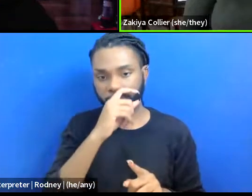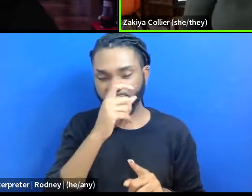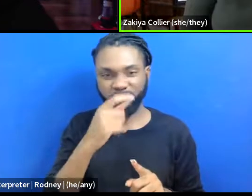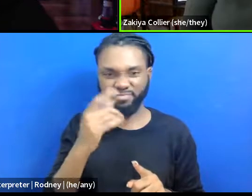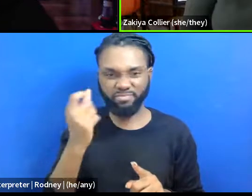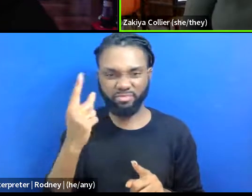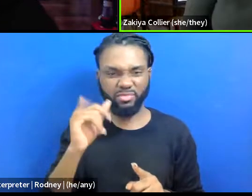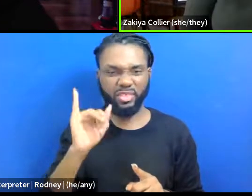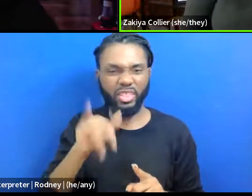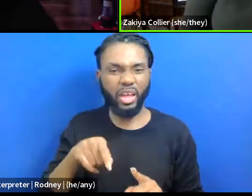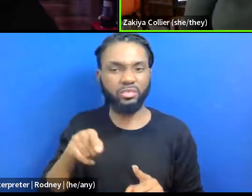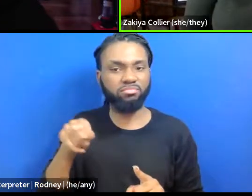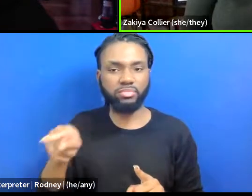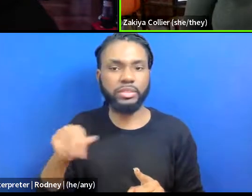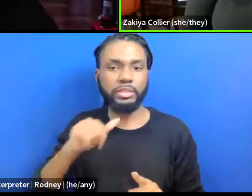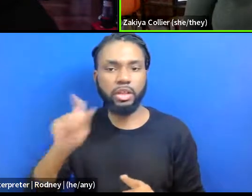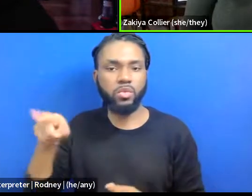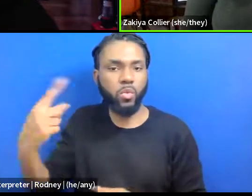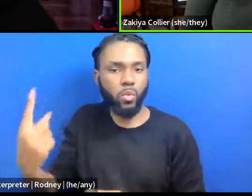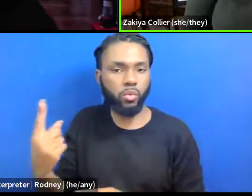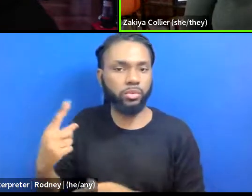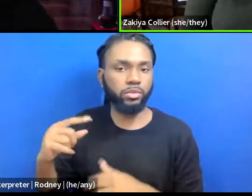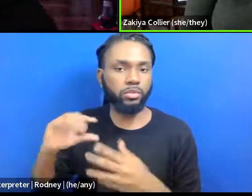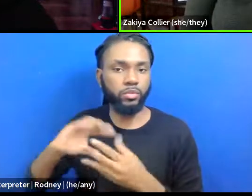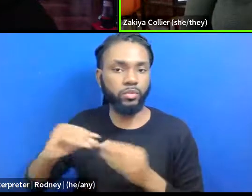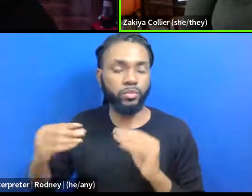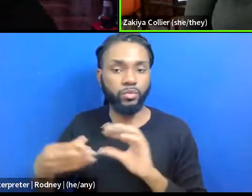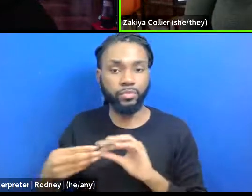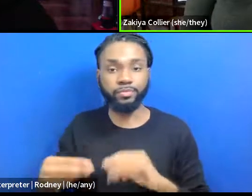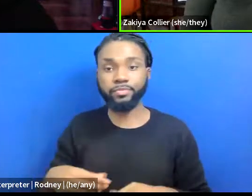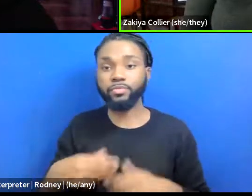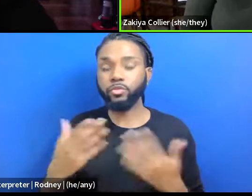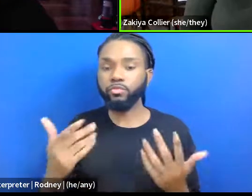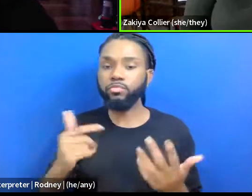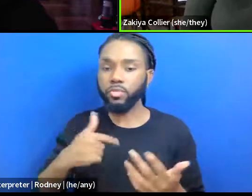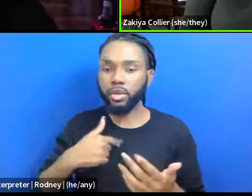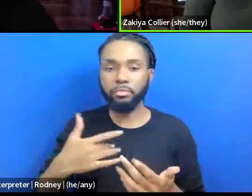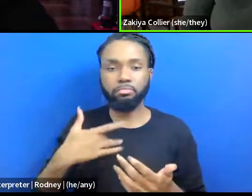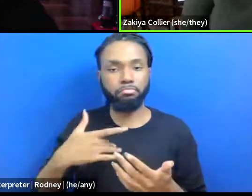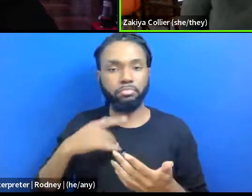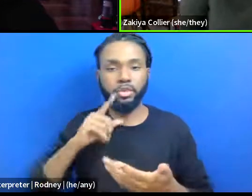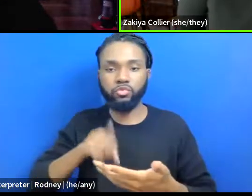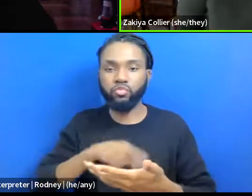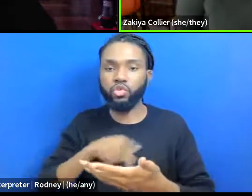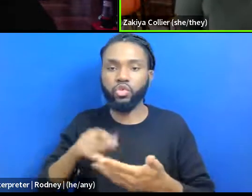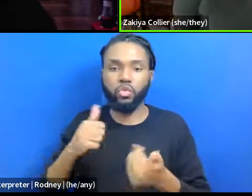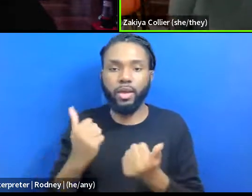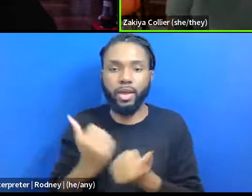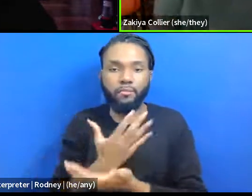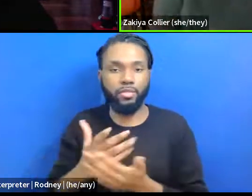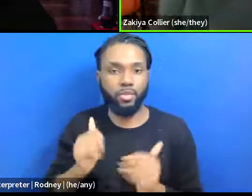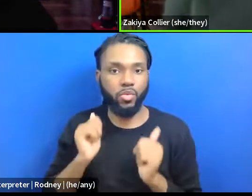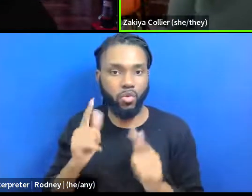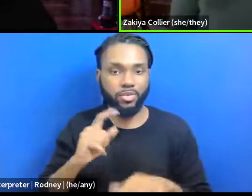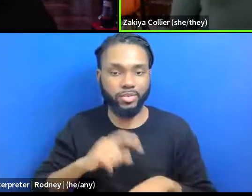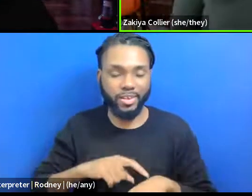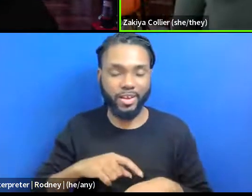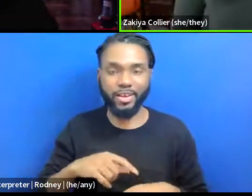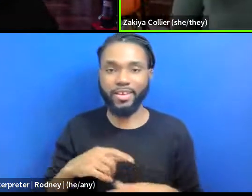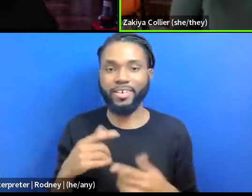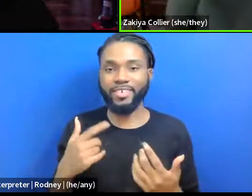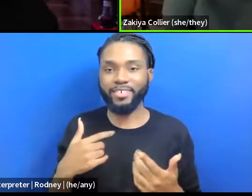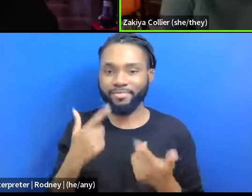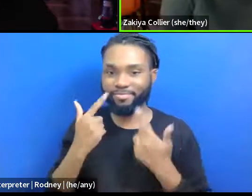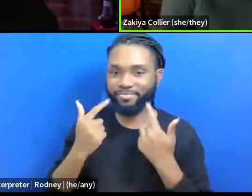not the only story. And so, um, you know, I'm critical of everything all the time. Um, and it's just like,